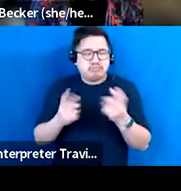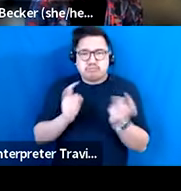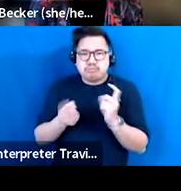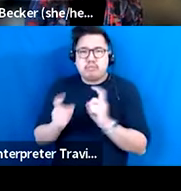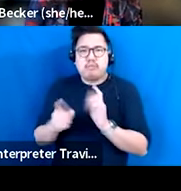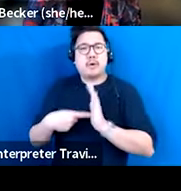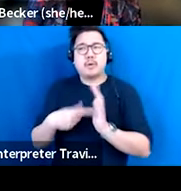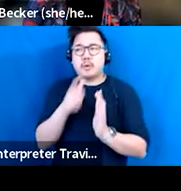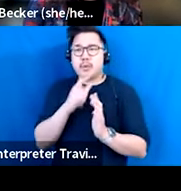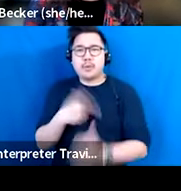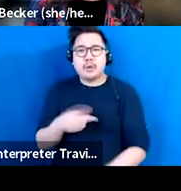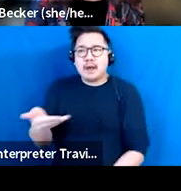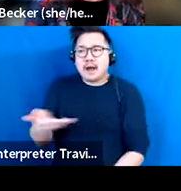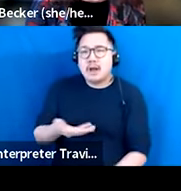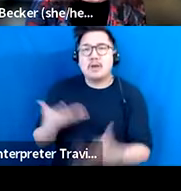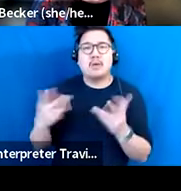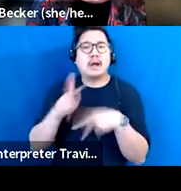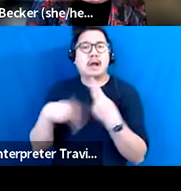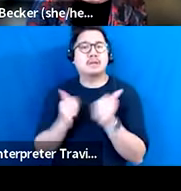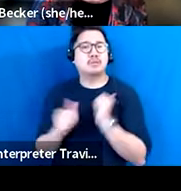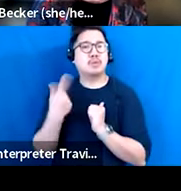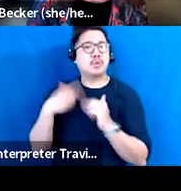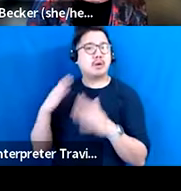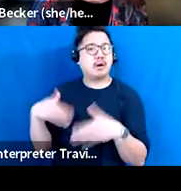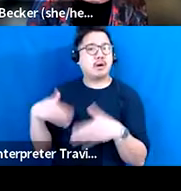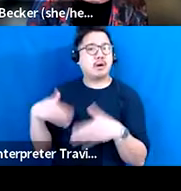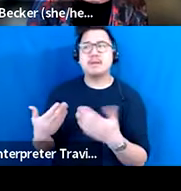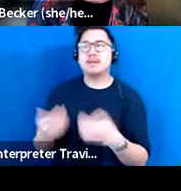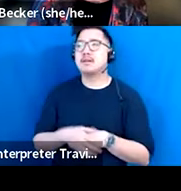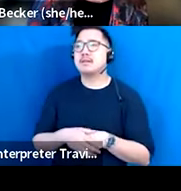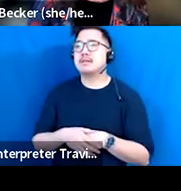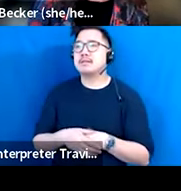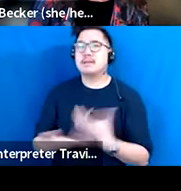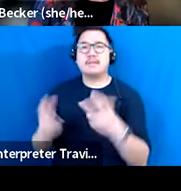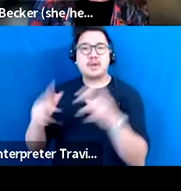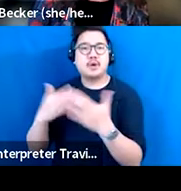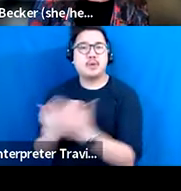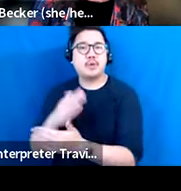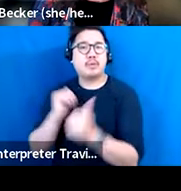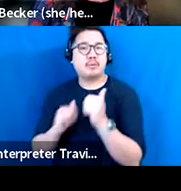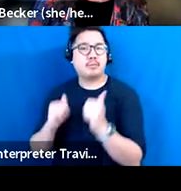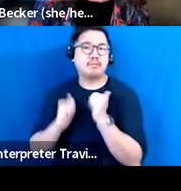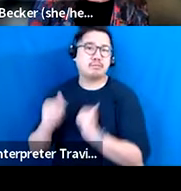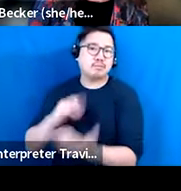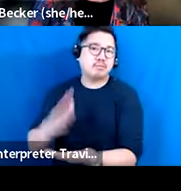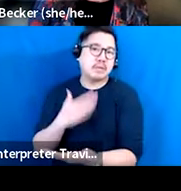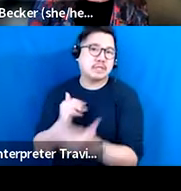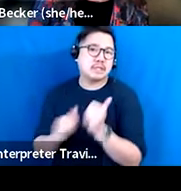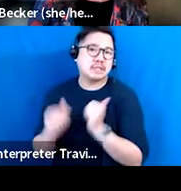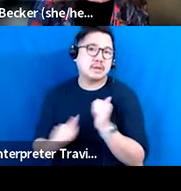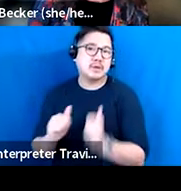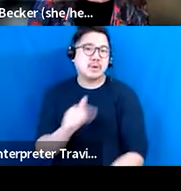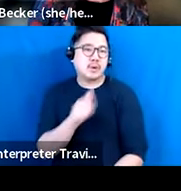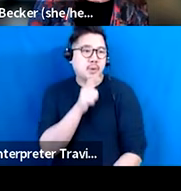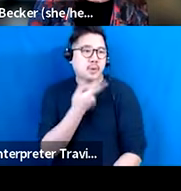we're hiring, what shows we're doing, how we're investing in new musicals, and who we're investing in. Very intentional